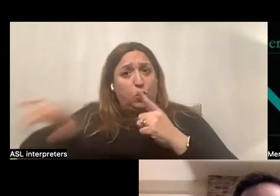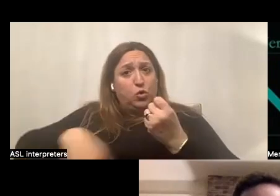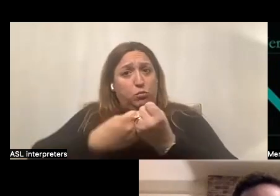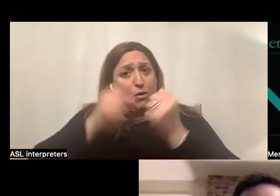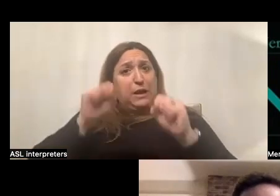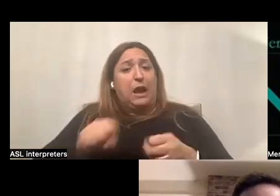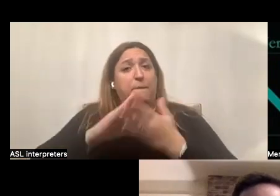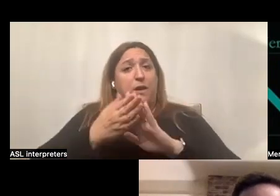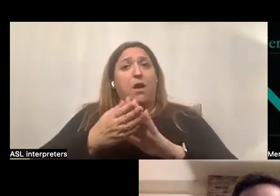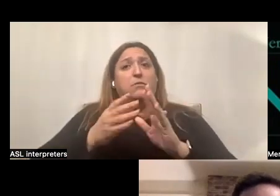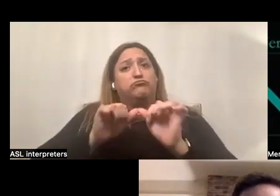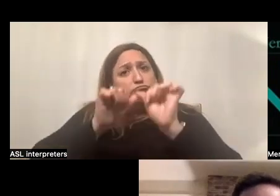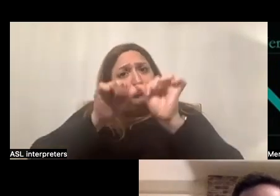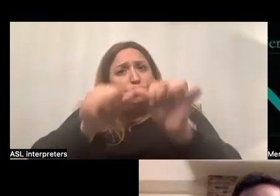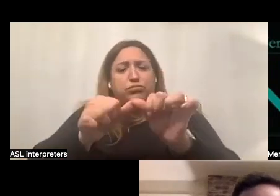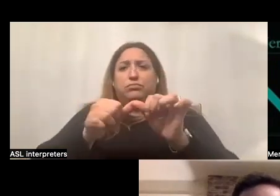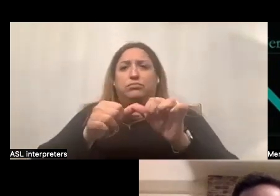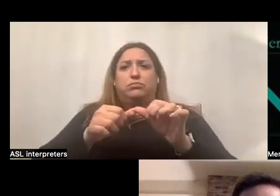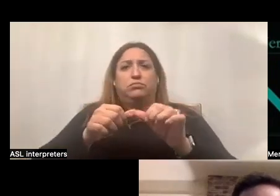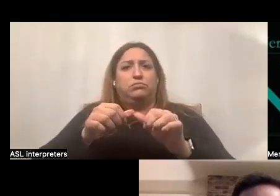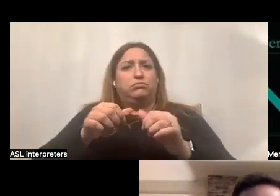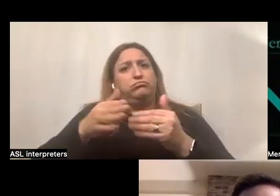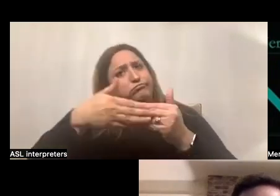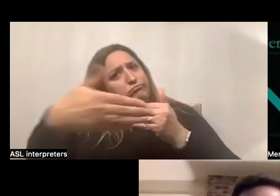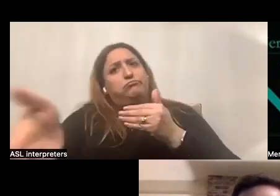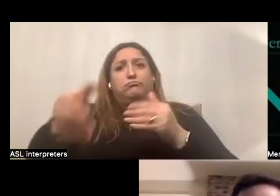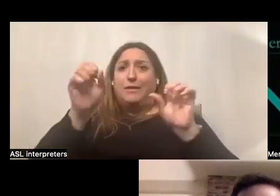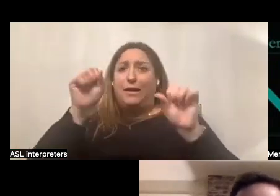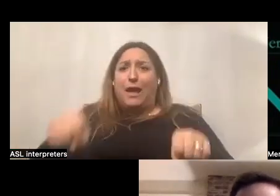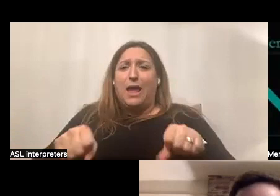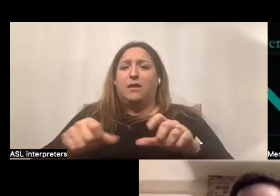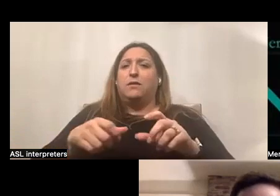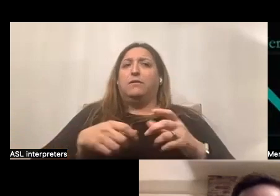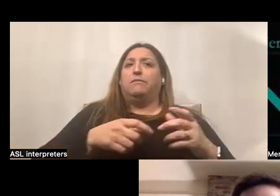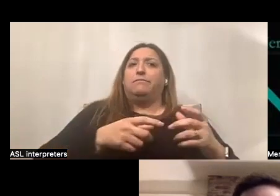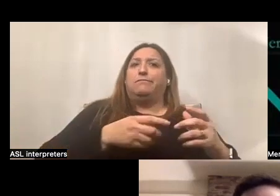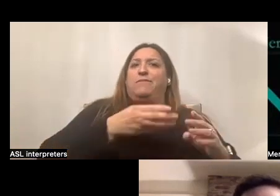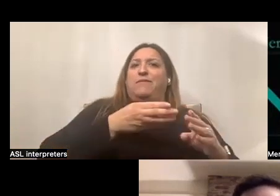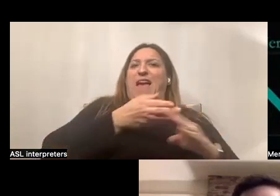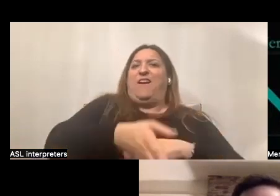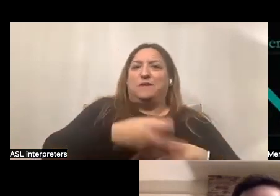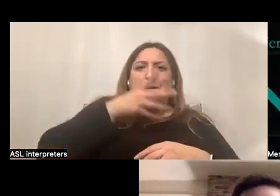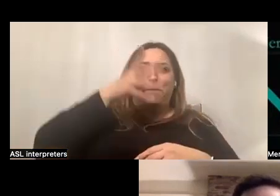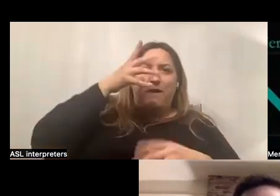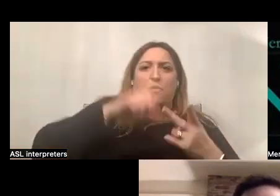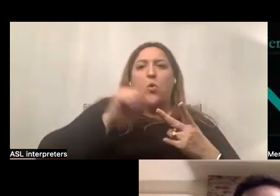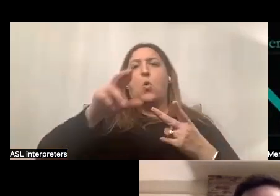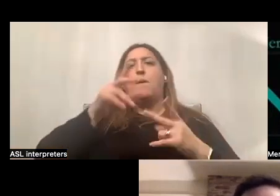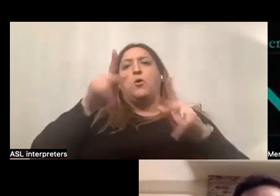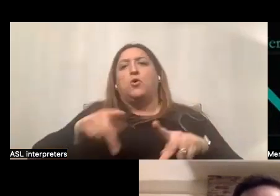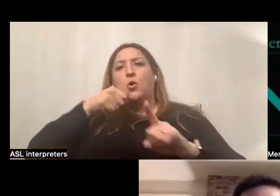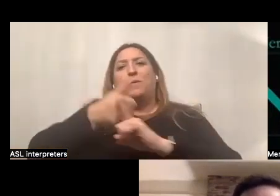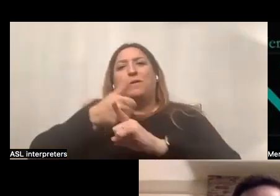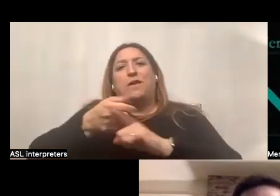something that lives on beyond the, you know, the parent maybe, or, or, the, the, the person who's kind of in control or